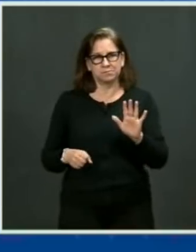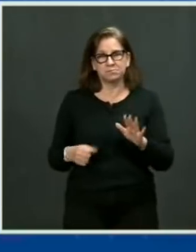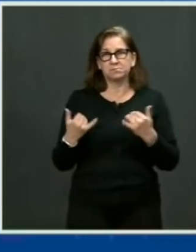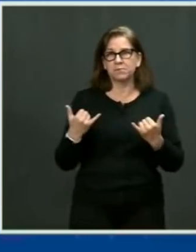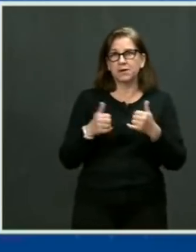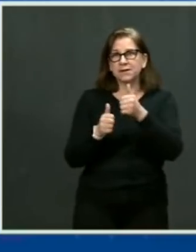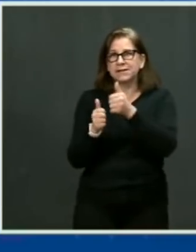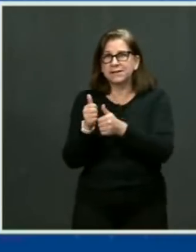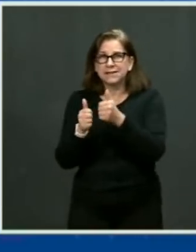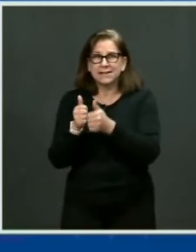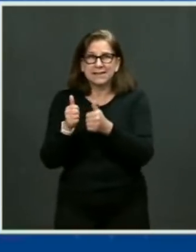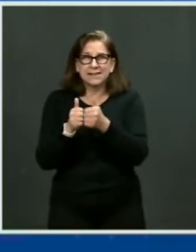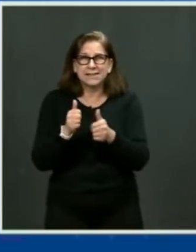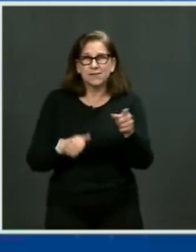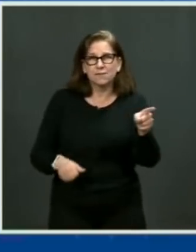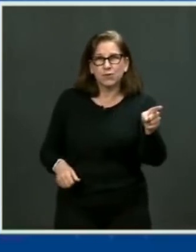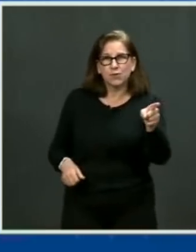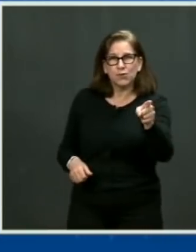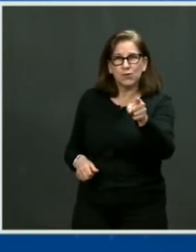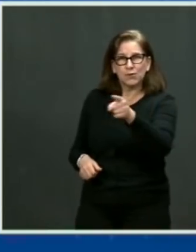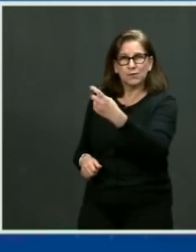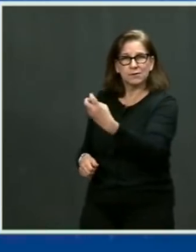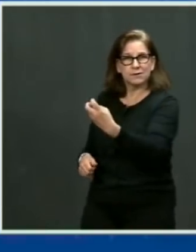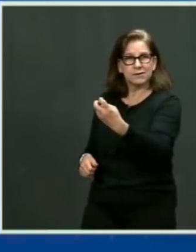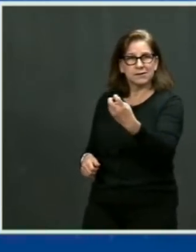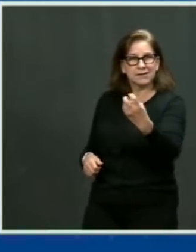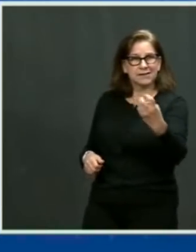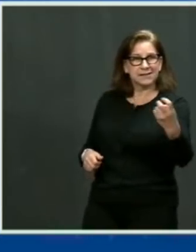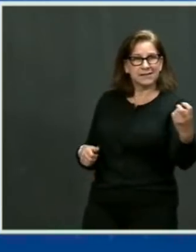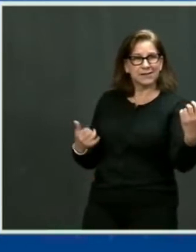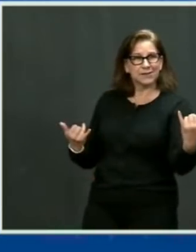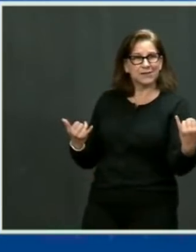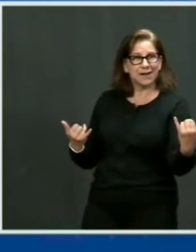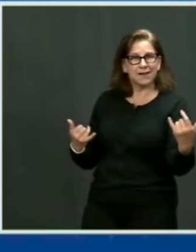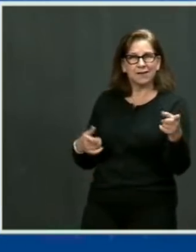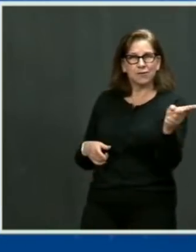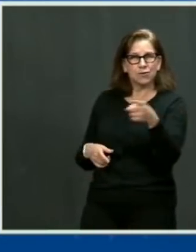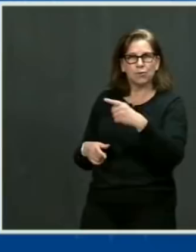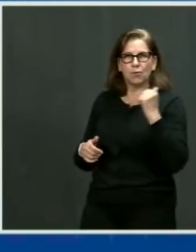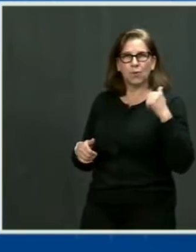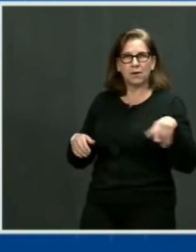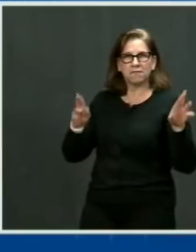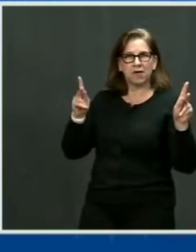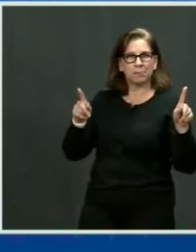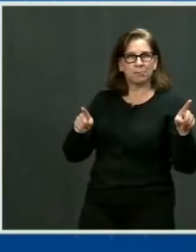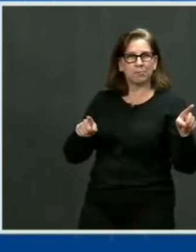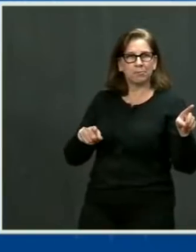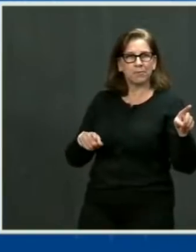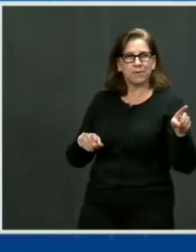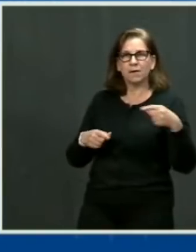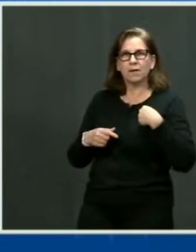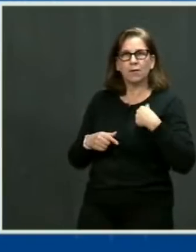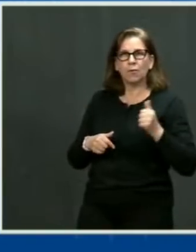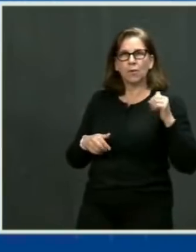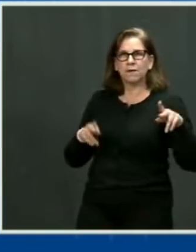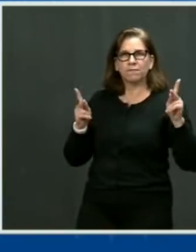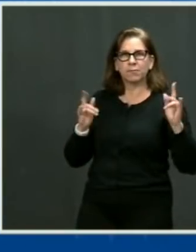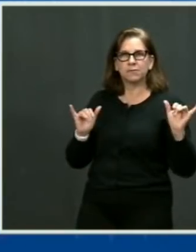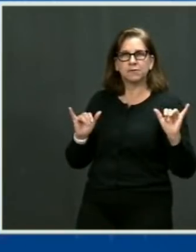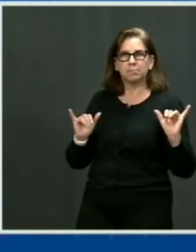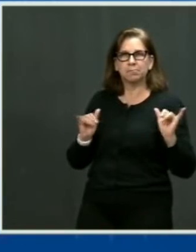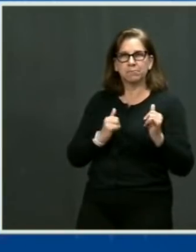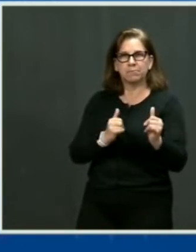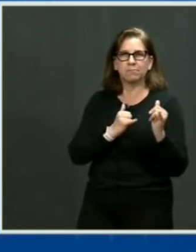the garden here. None of you have ever given up. We're not going to give up now. The idea